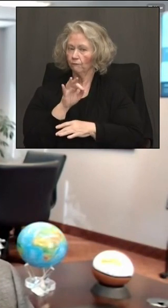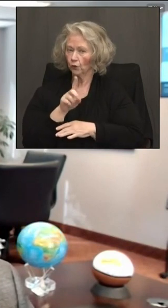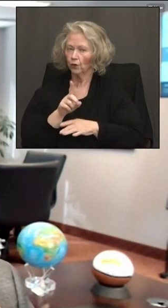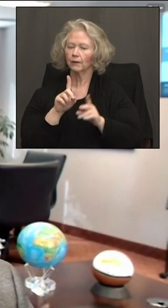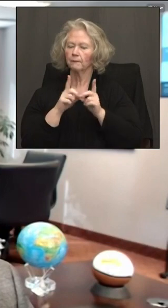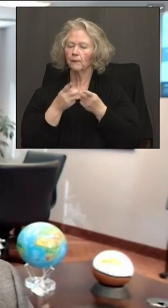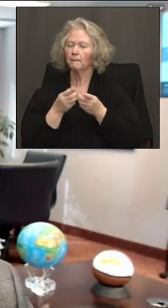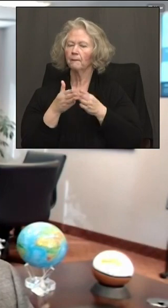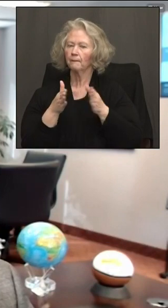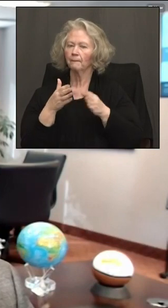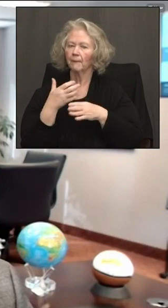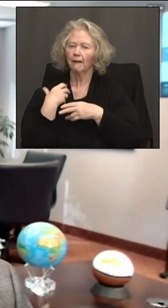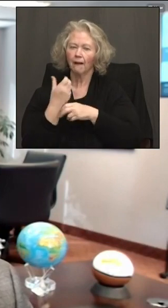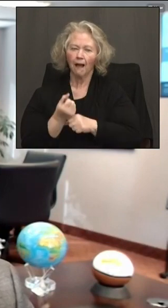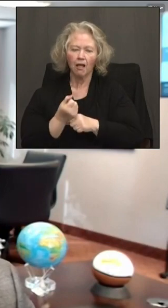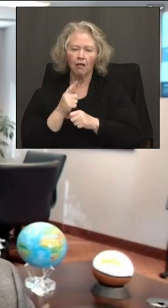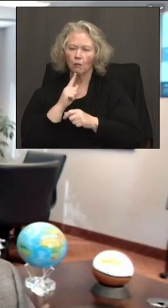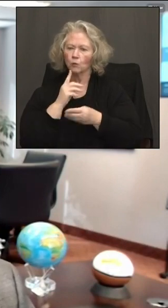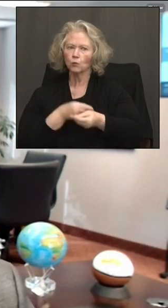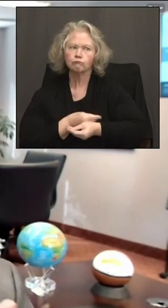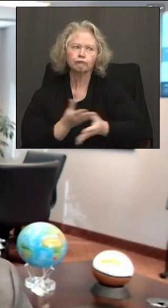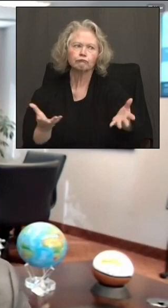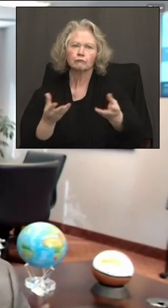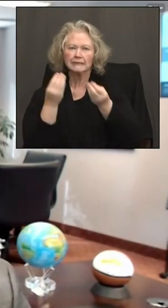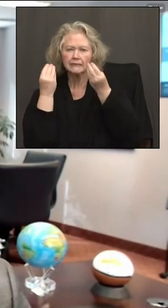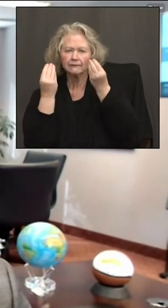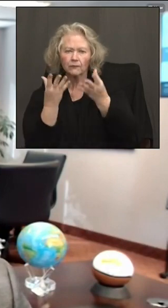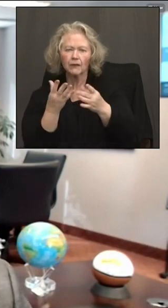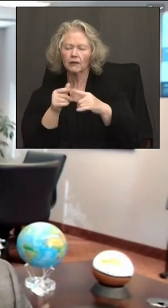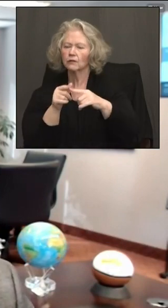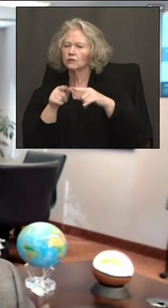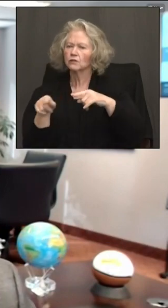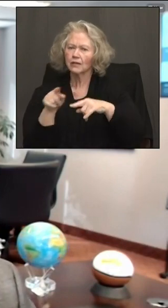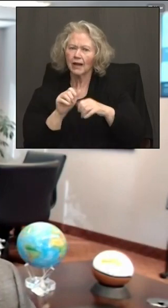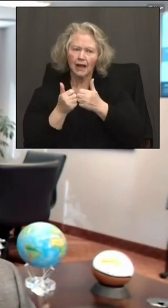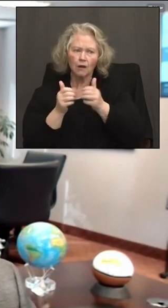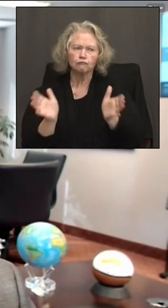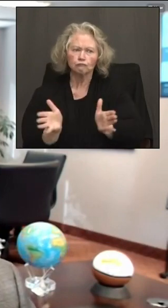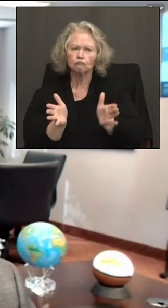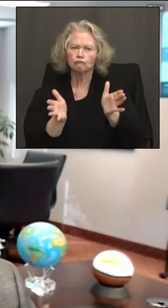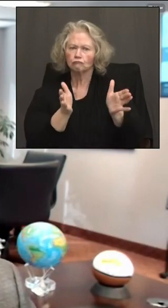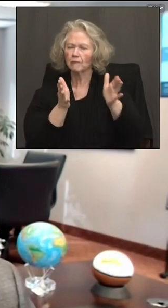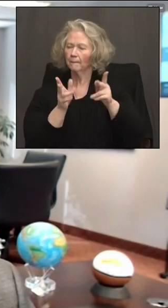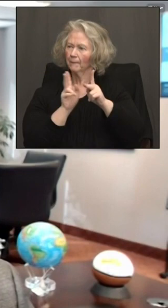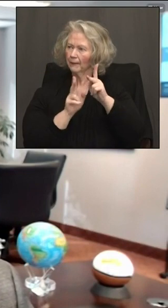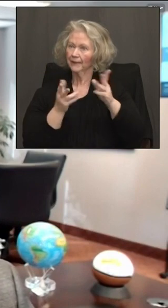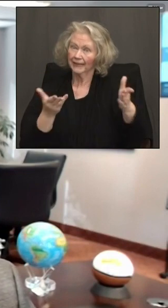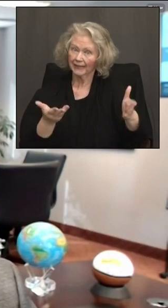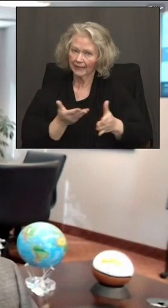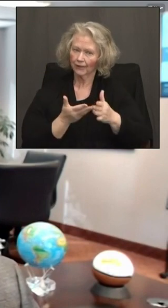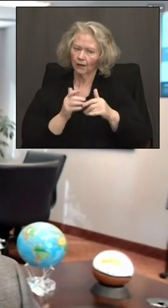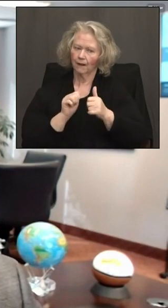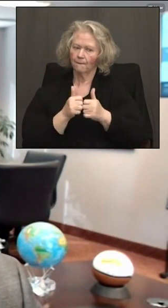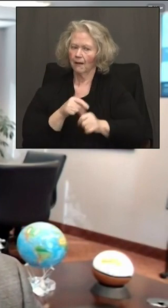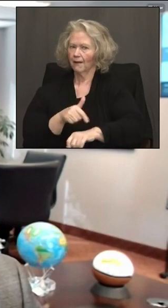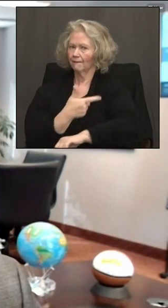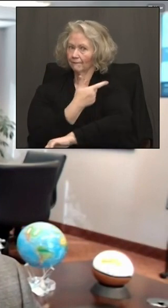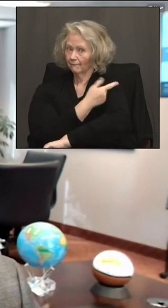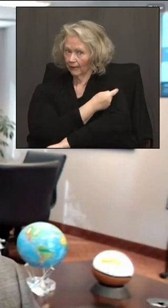Health on all the great materials we have out there. So employers can educate their employees and the residents of Connecticut about the vaccination